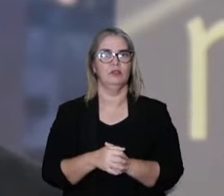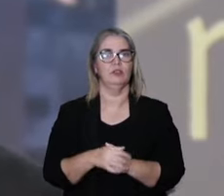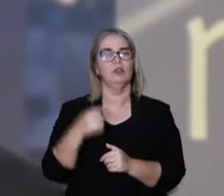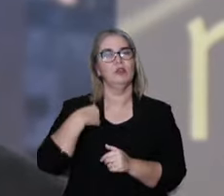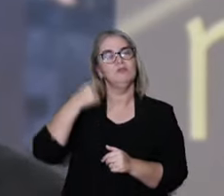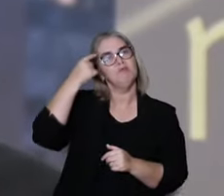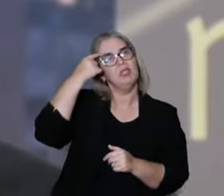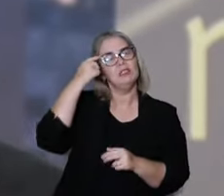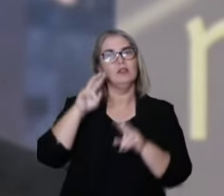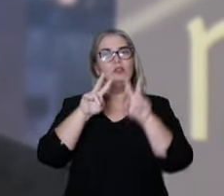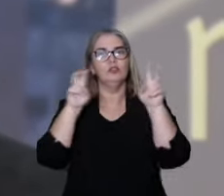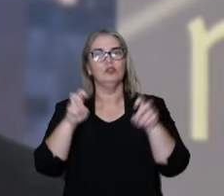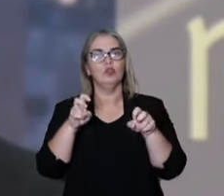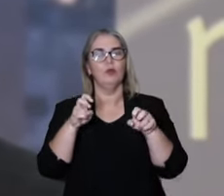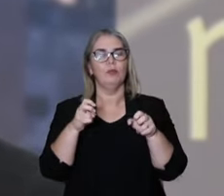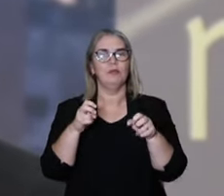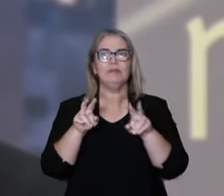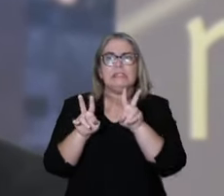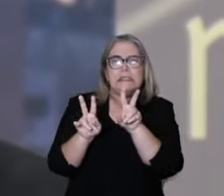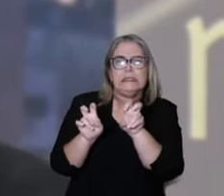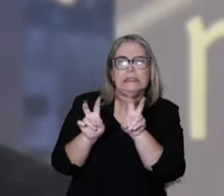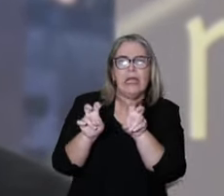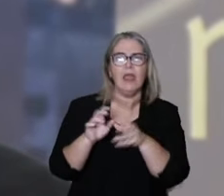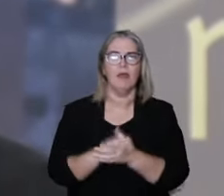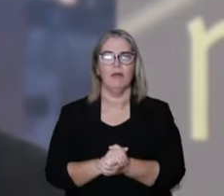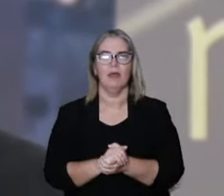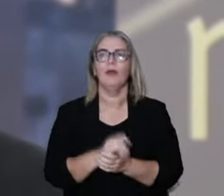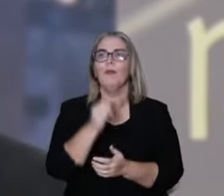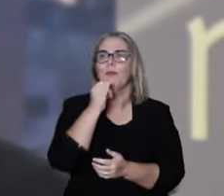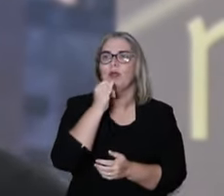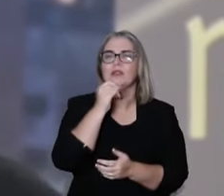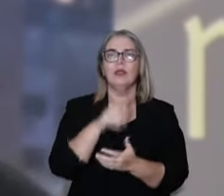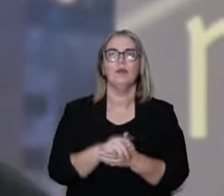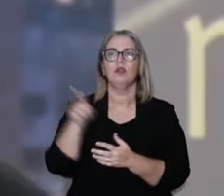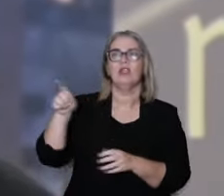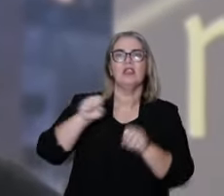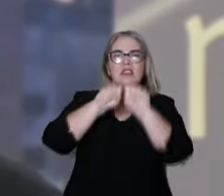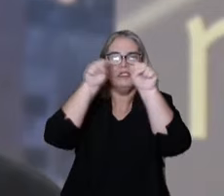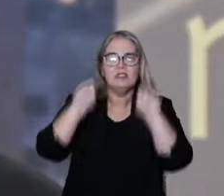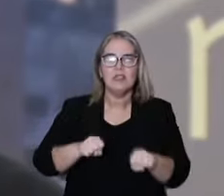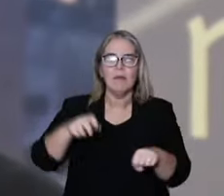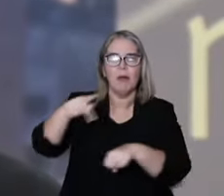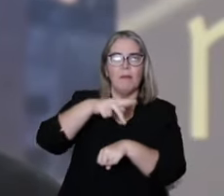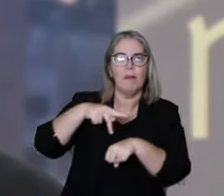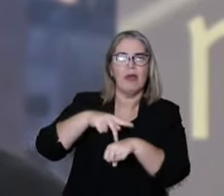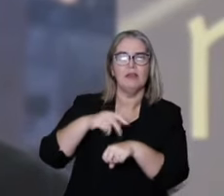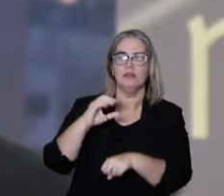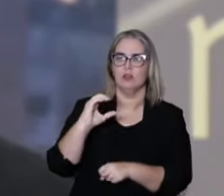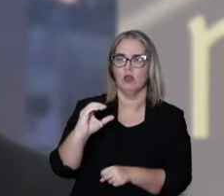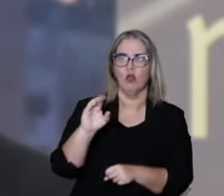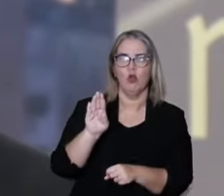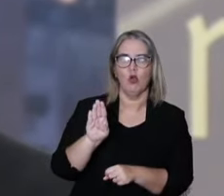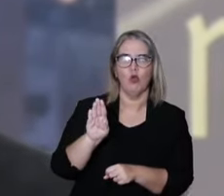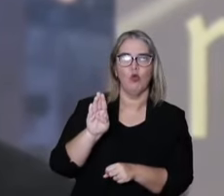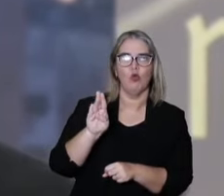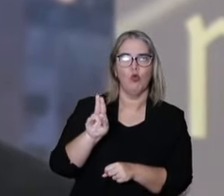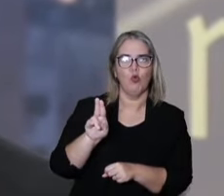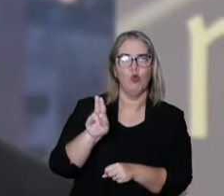from which I would like to start our conversation. So why does the Cuban system